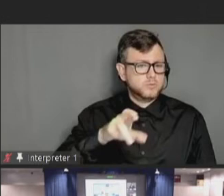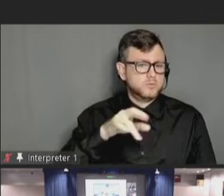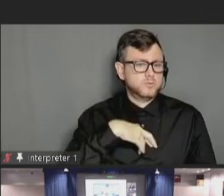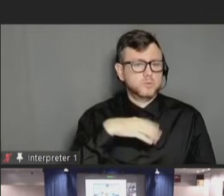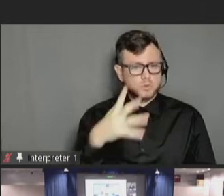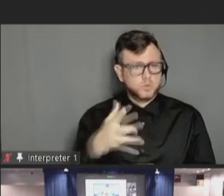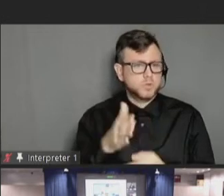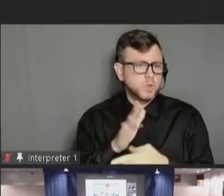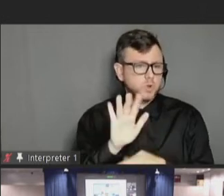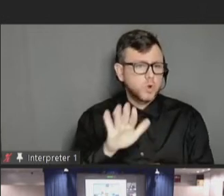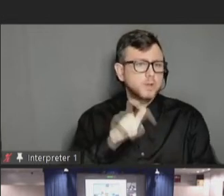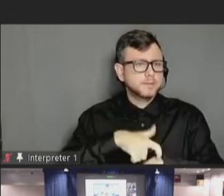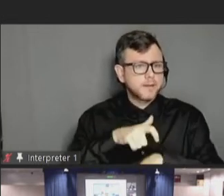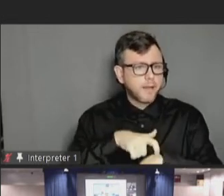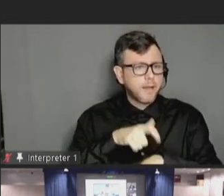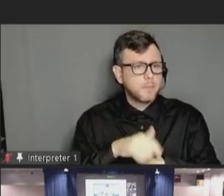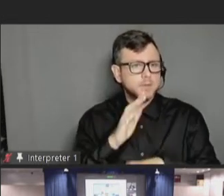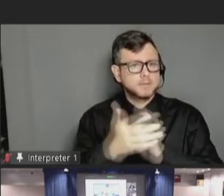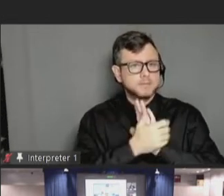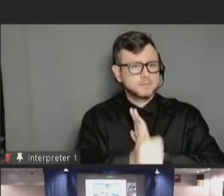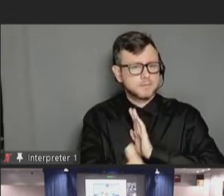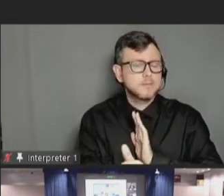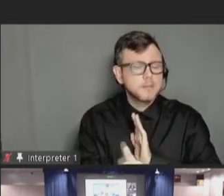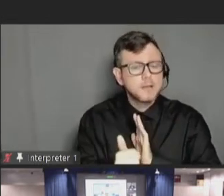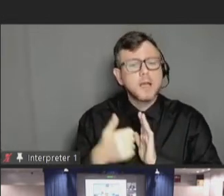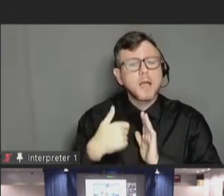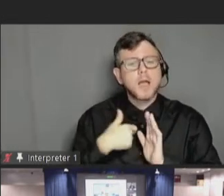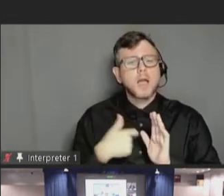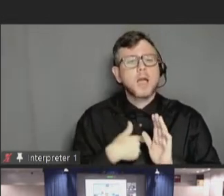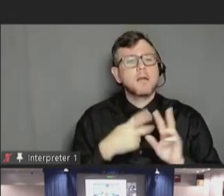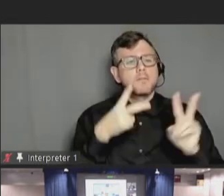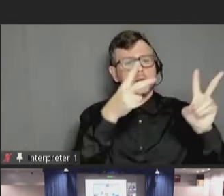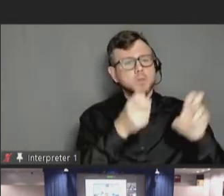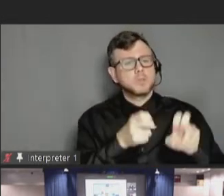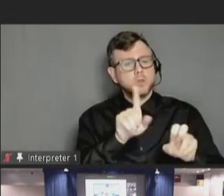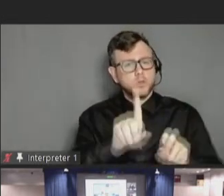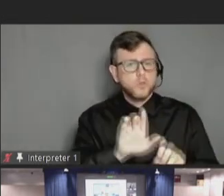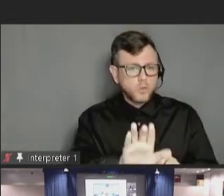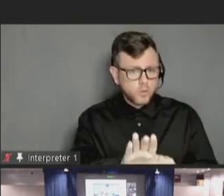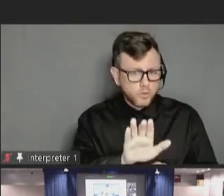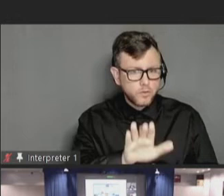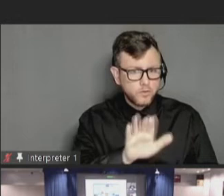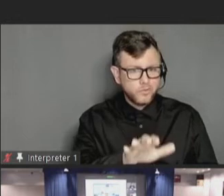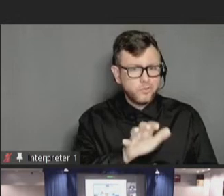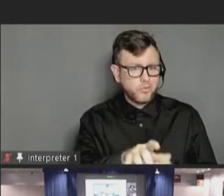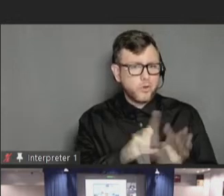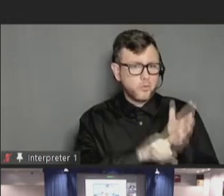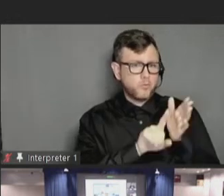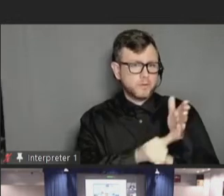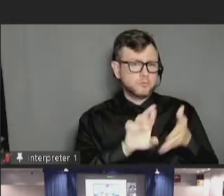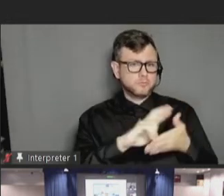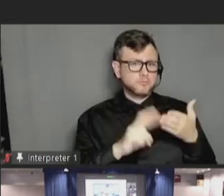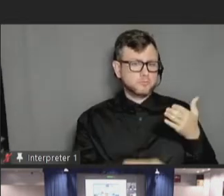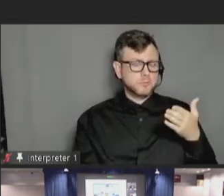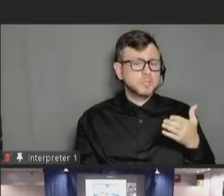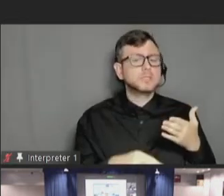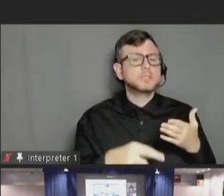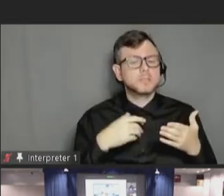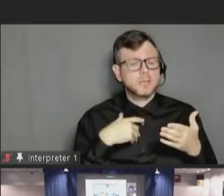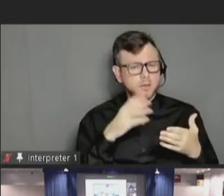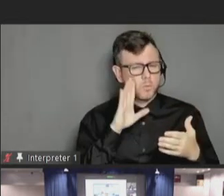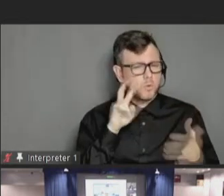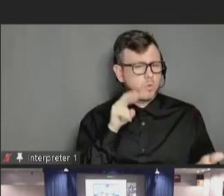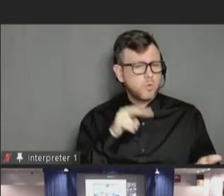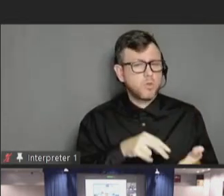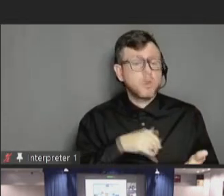expertise on this project. I've pulled out their findings on the next slide so that we can take a closer look at them. But I also wanted to